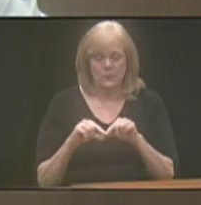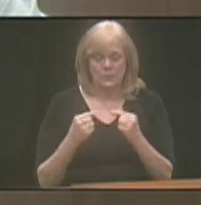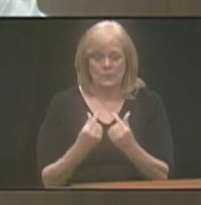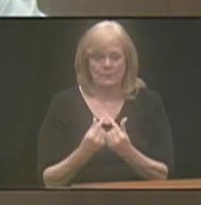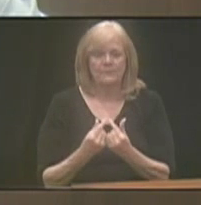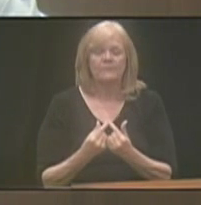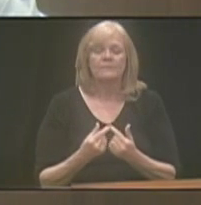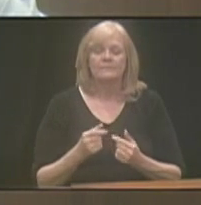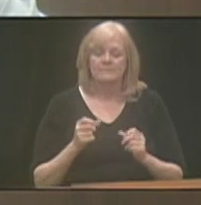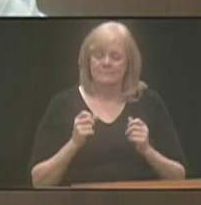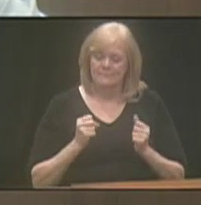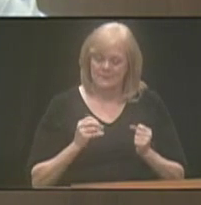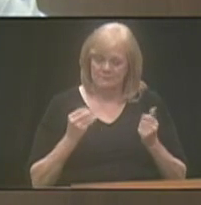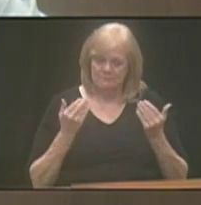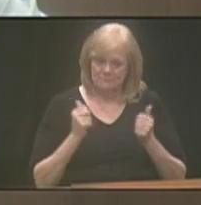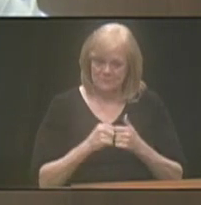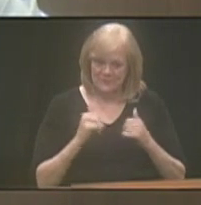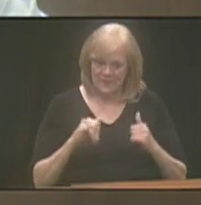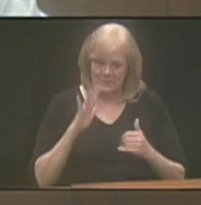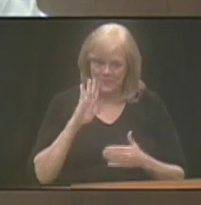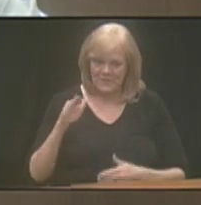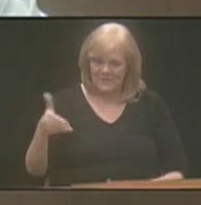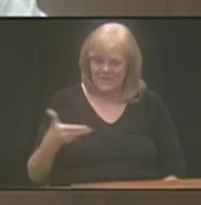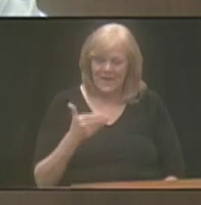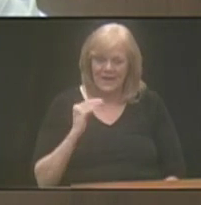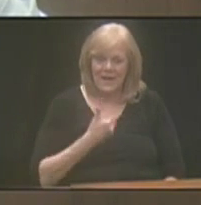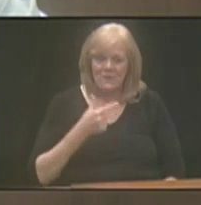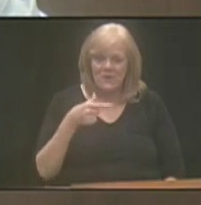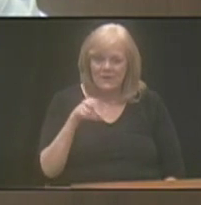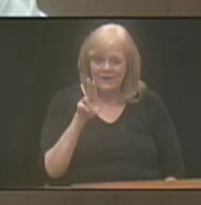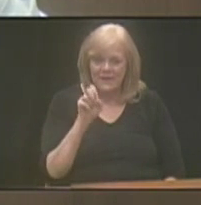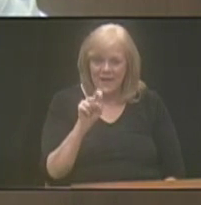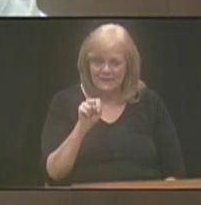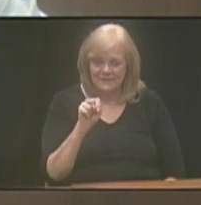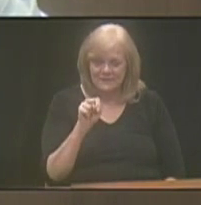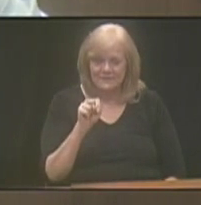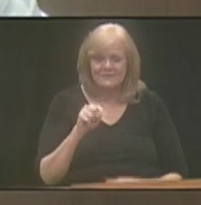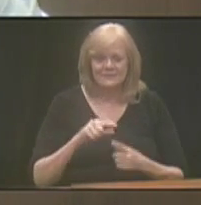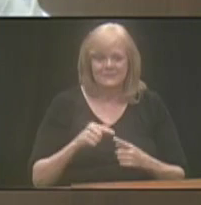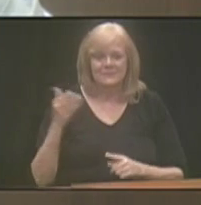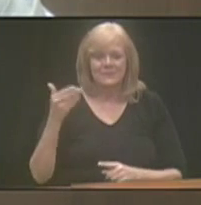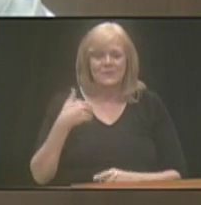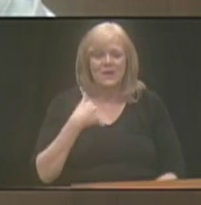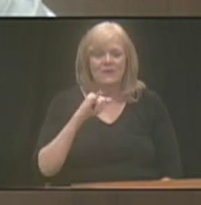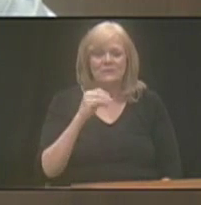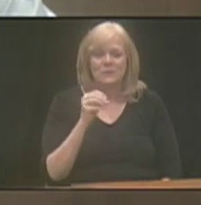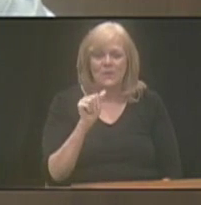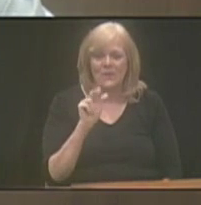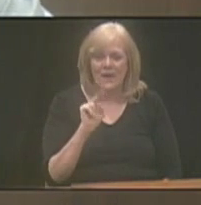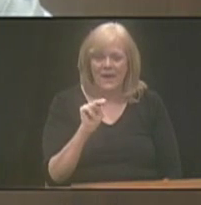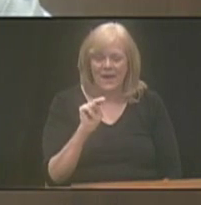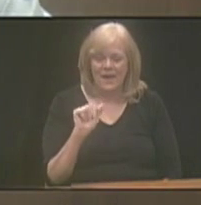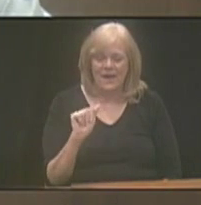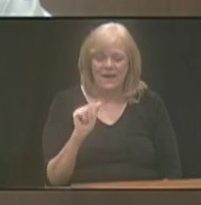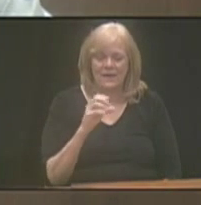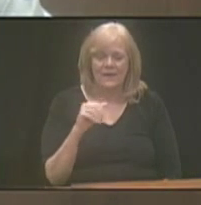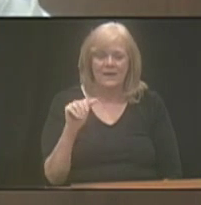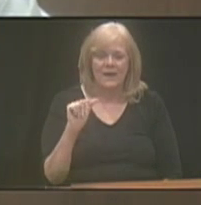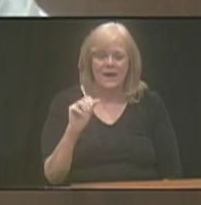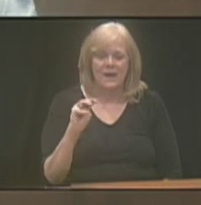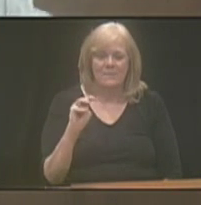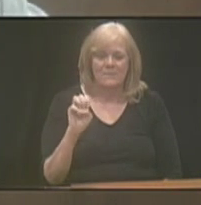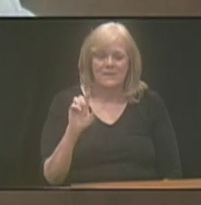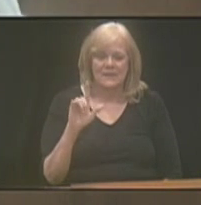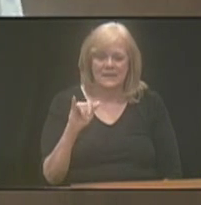So with that, we'll invite our guests up to the podium. We have Joanna and Amelise